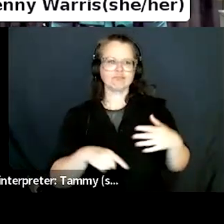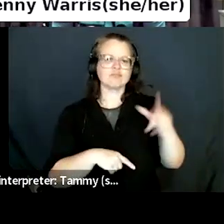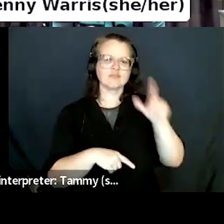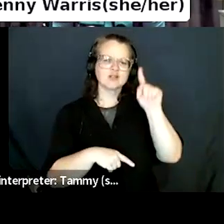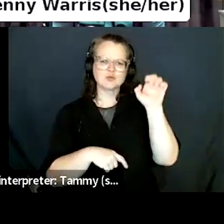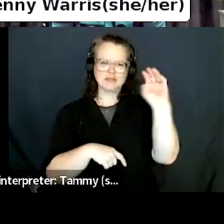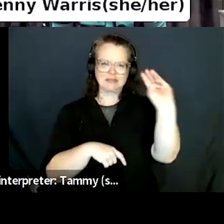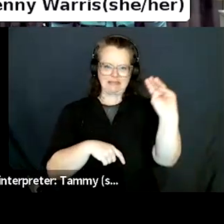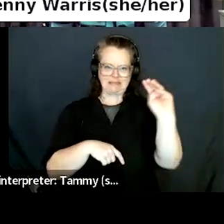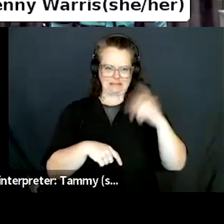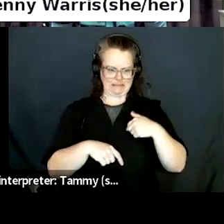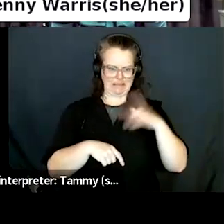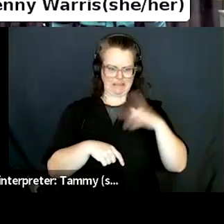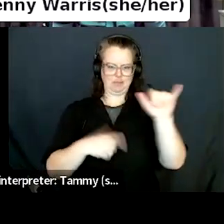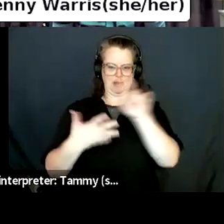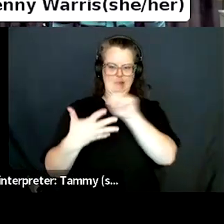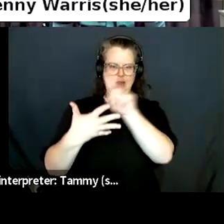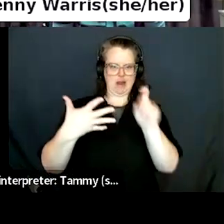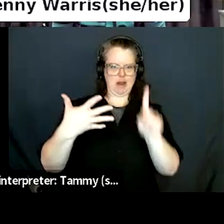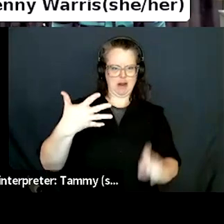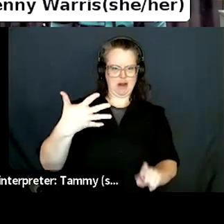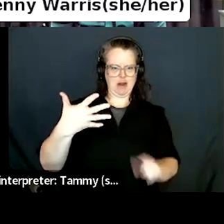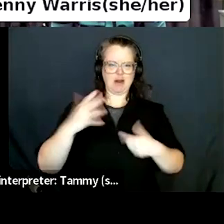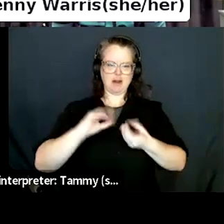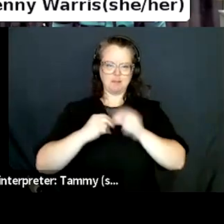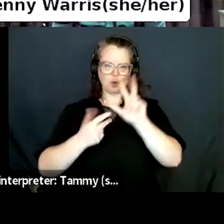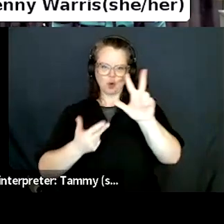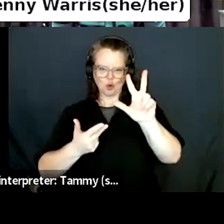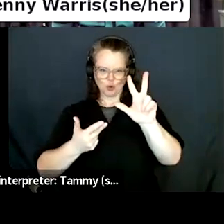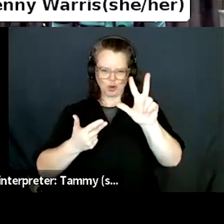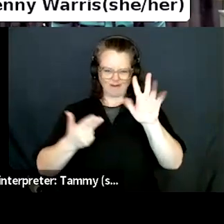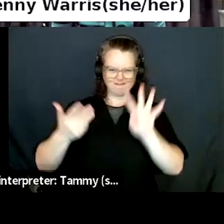seems to fit more naturally, but this is, uh,